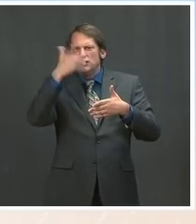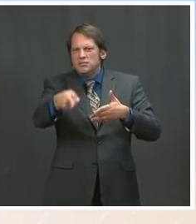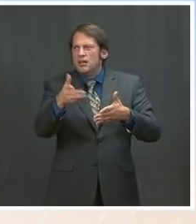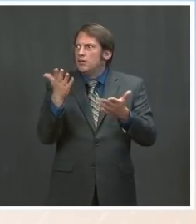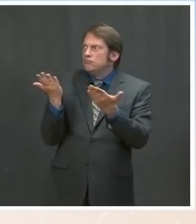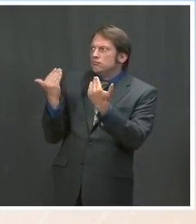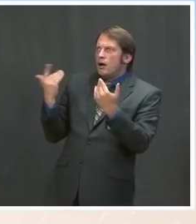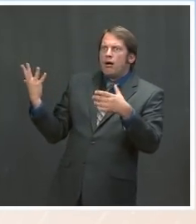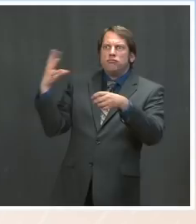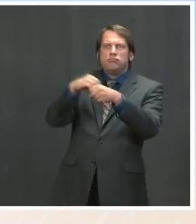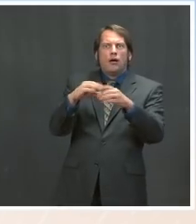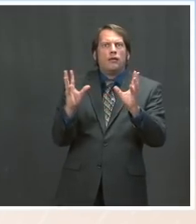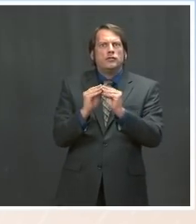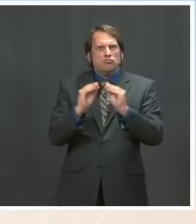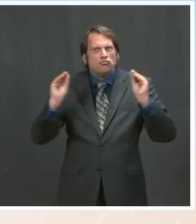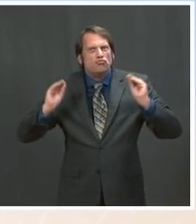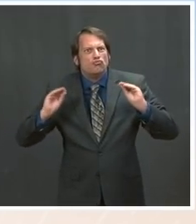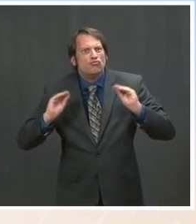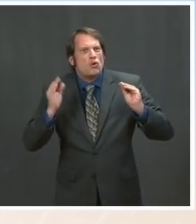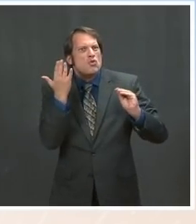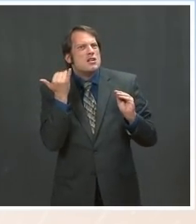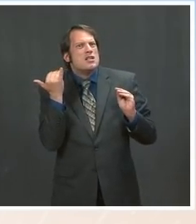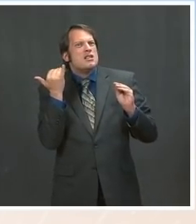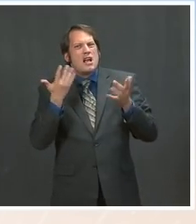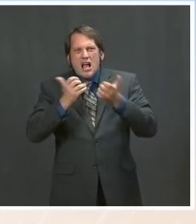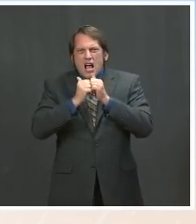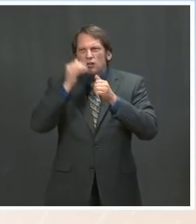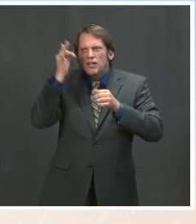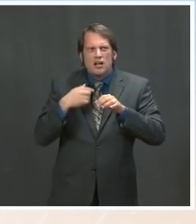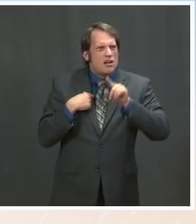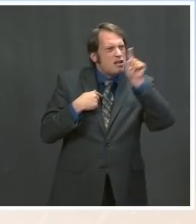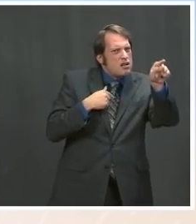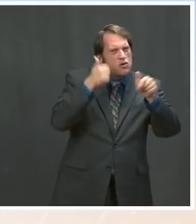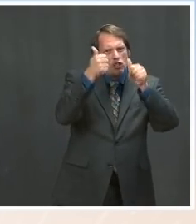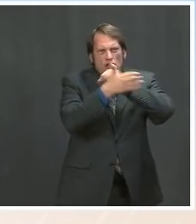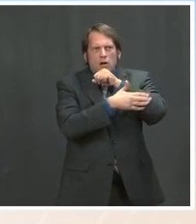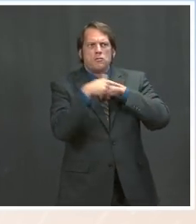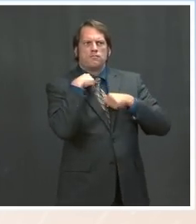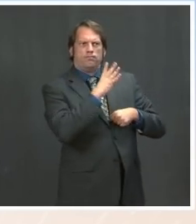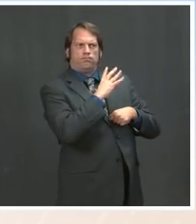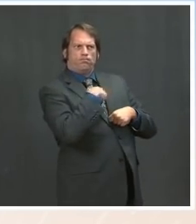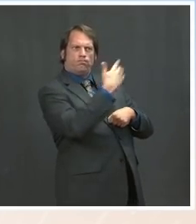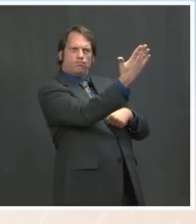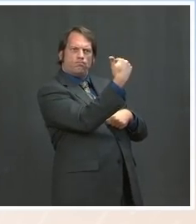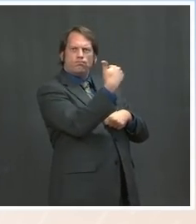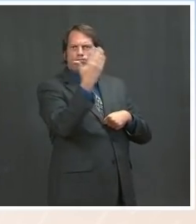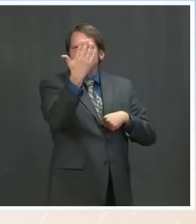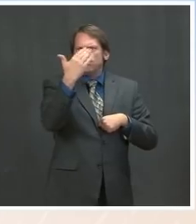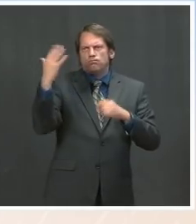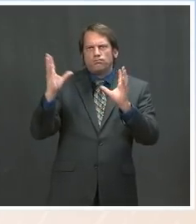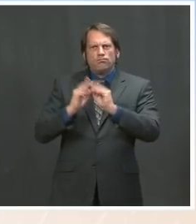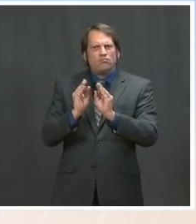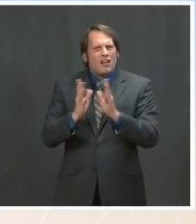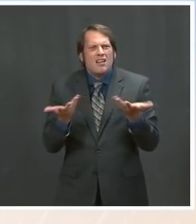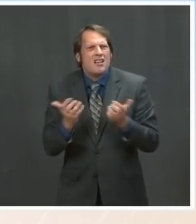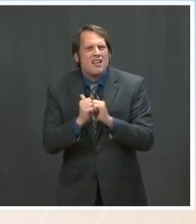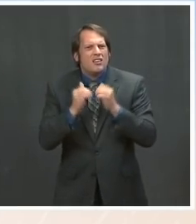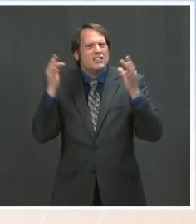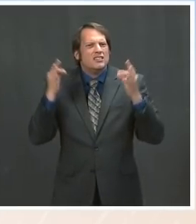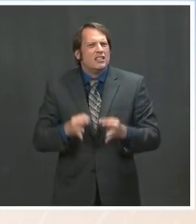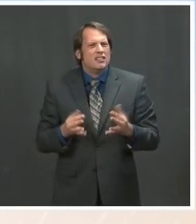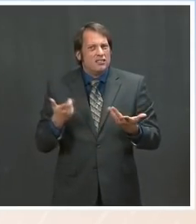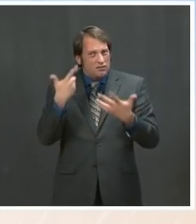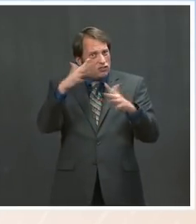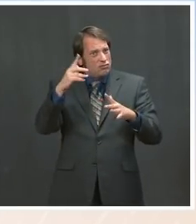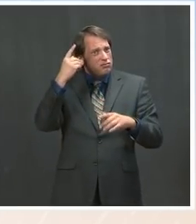there — how did you decide which countries to invite? And has it been considered whether or not to invite some Central American countries? Ms. Well, I'll